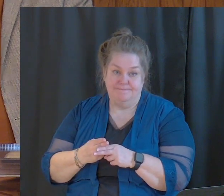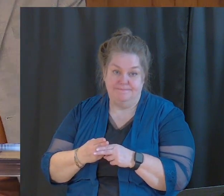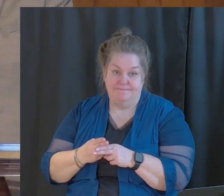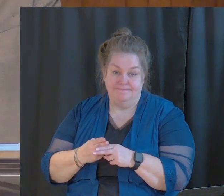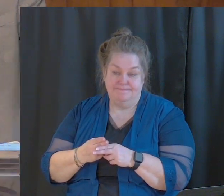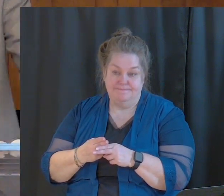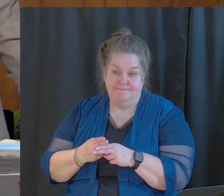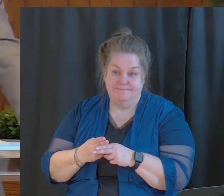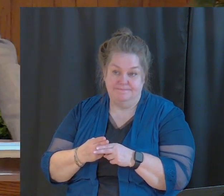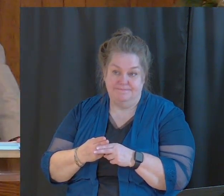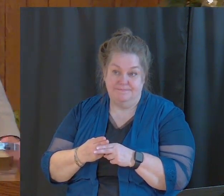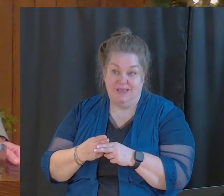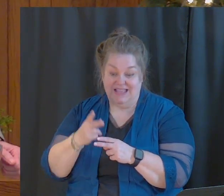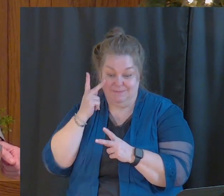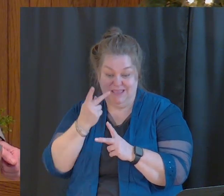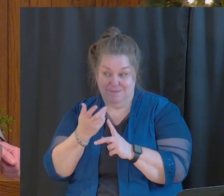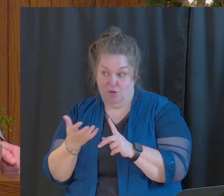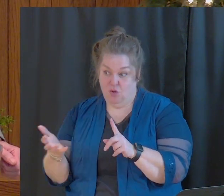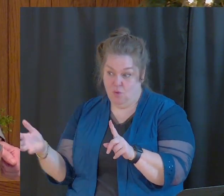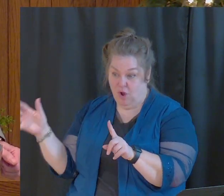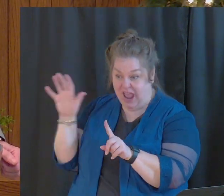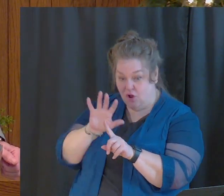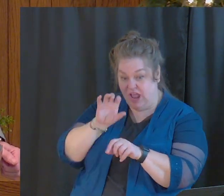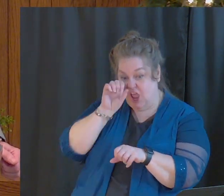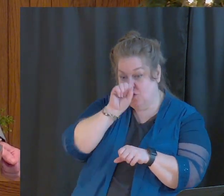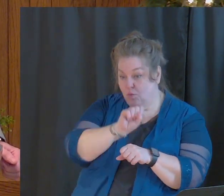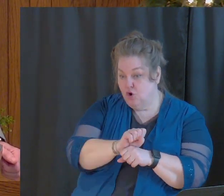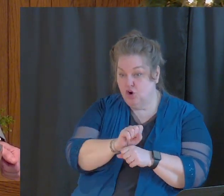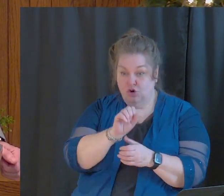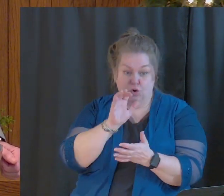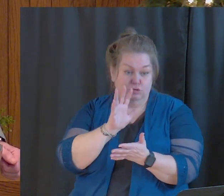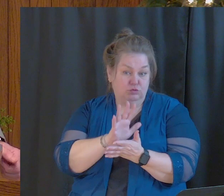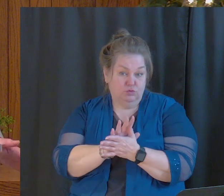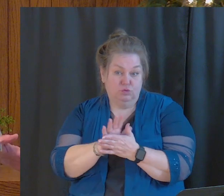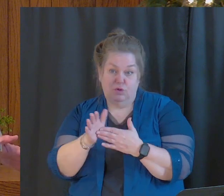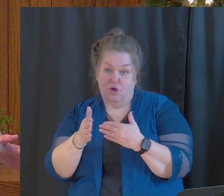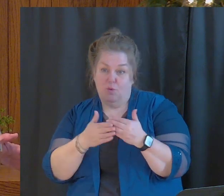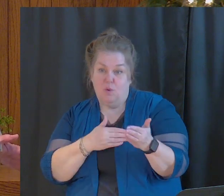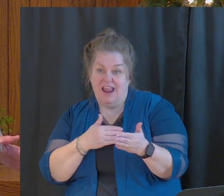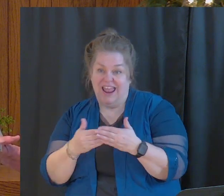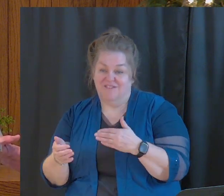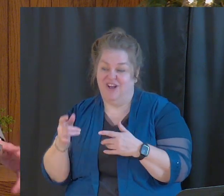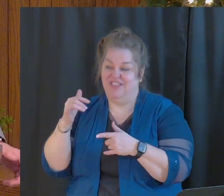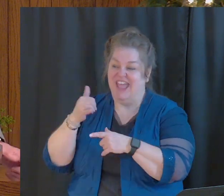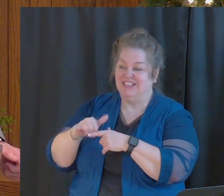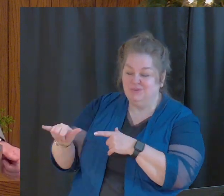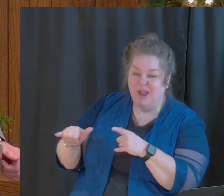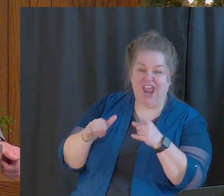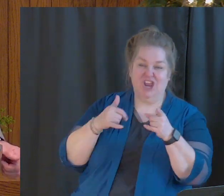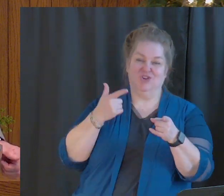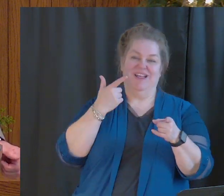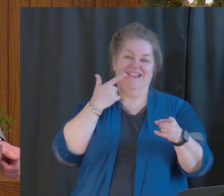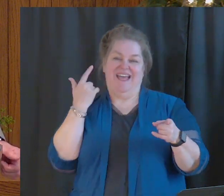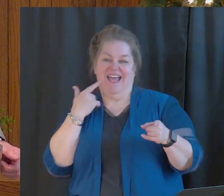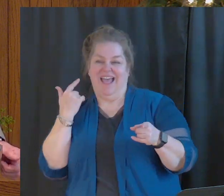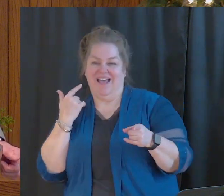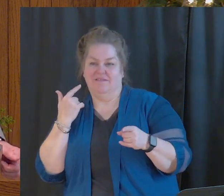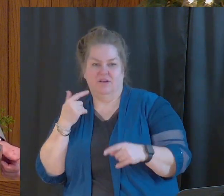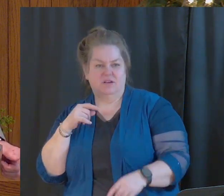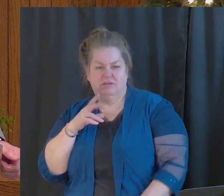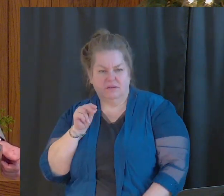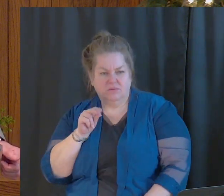because those around you at work or at school or wherever you're at are using the Lord's name in vain and you say, hey, that offends me greatly.